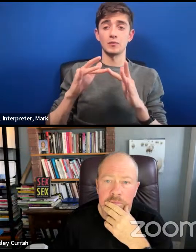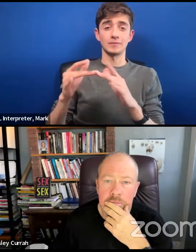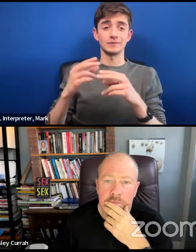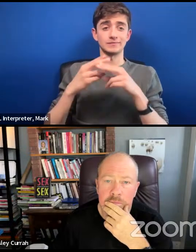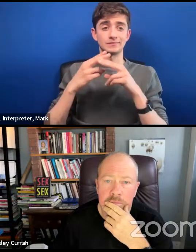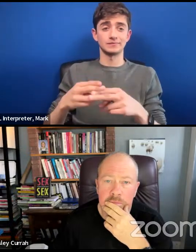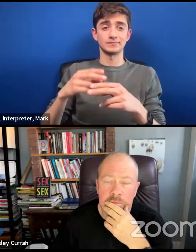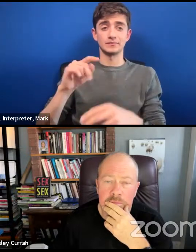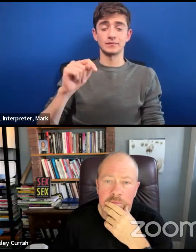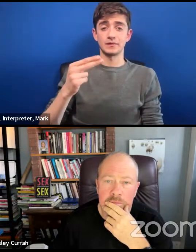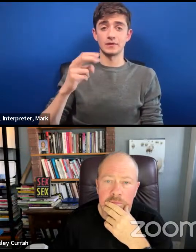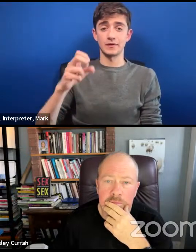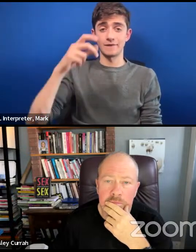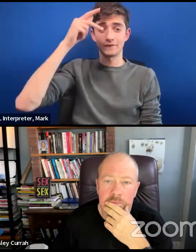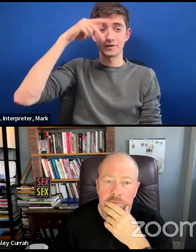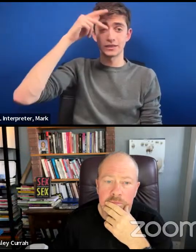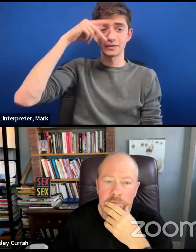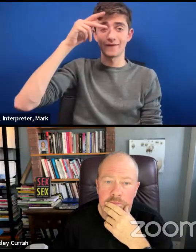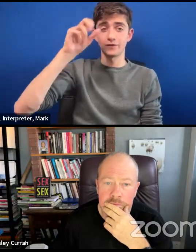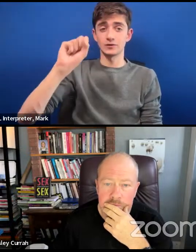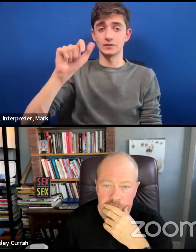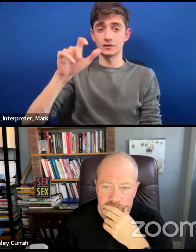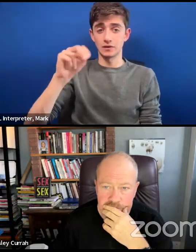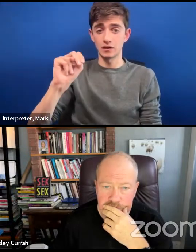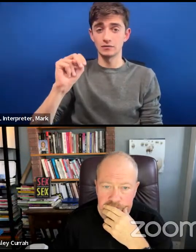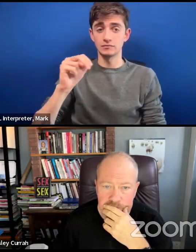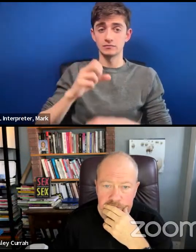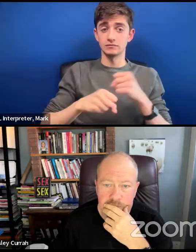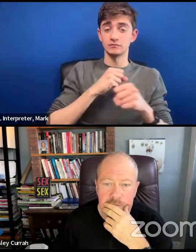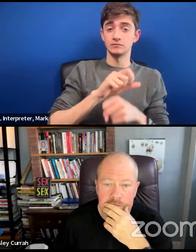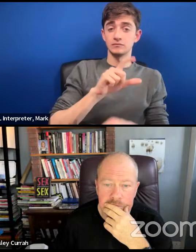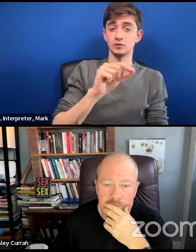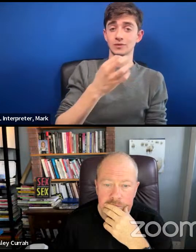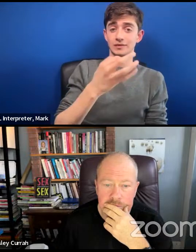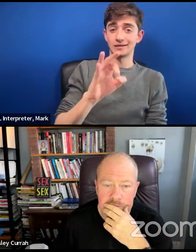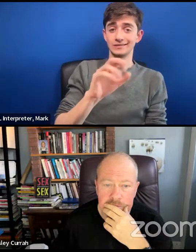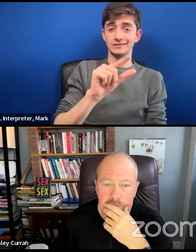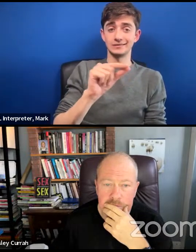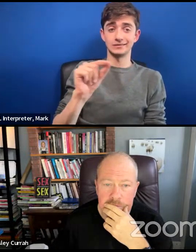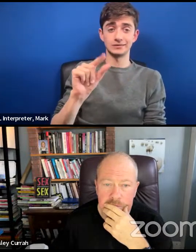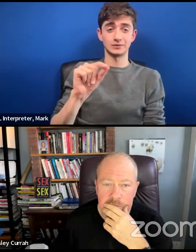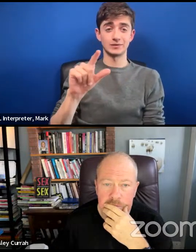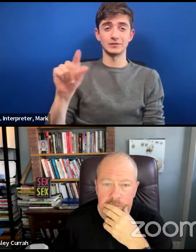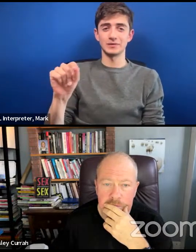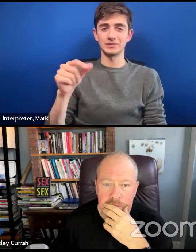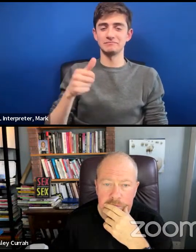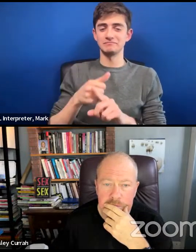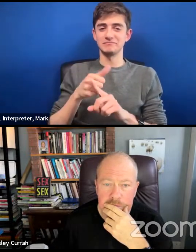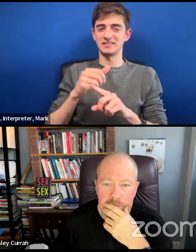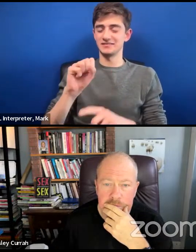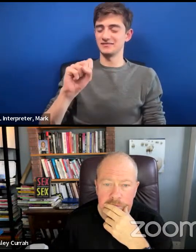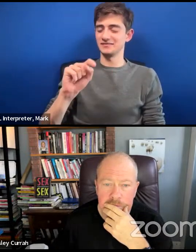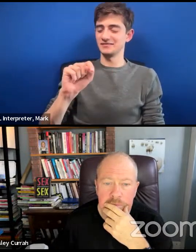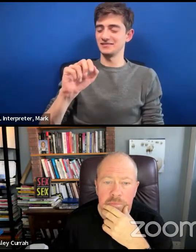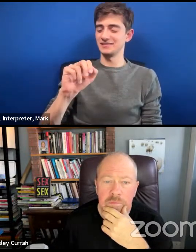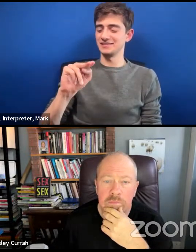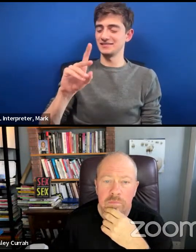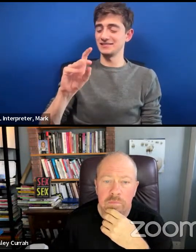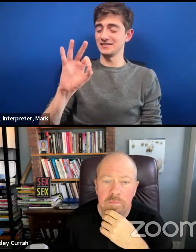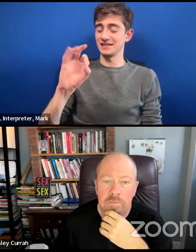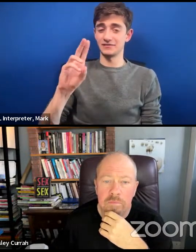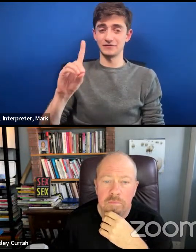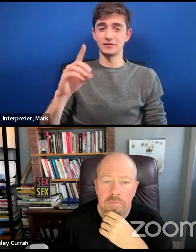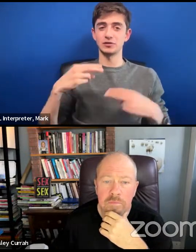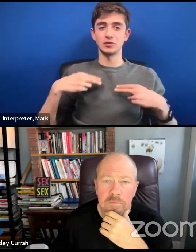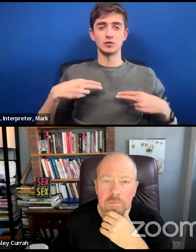and he is currently a Romnus professor of English at the University of Wisconsin-Madison. Ramsey, it is